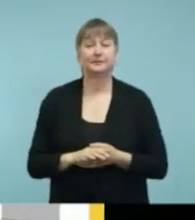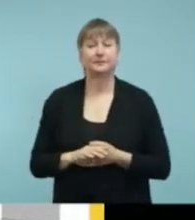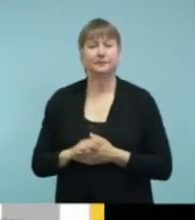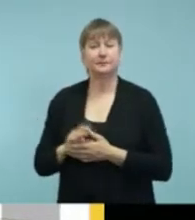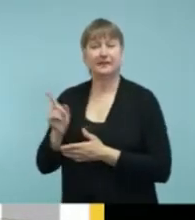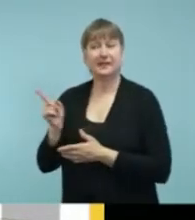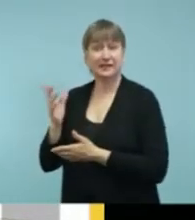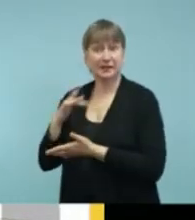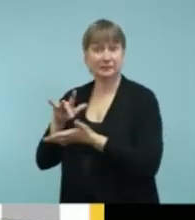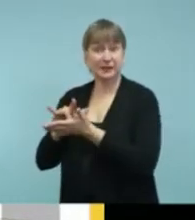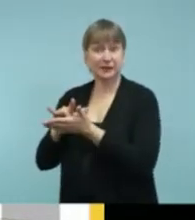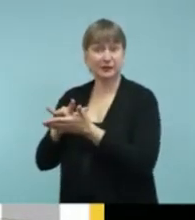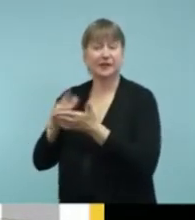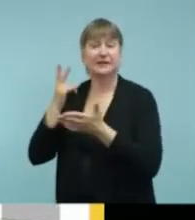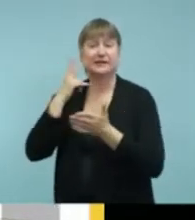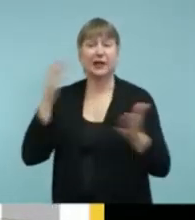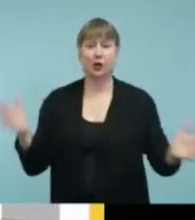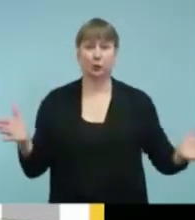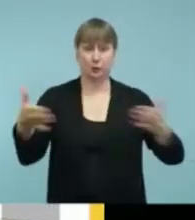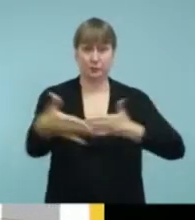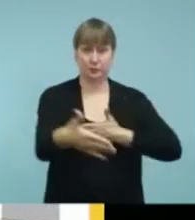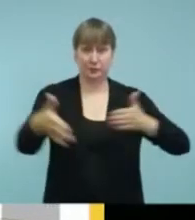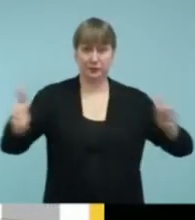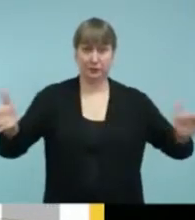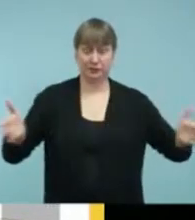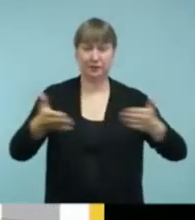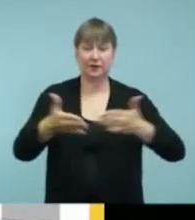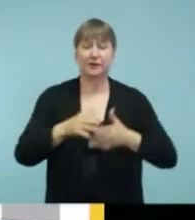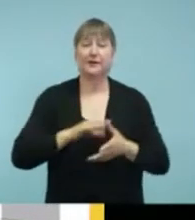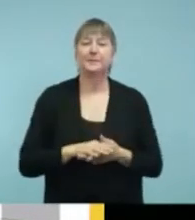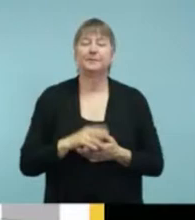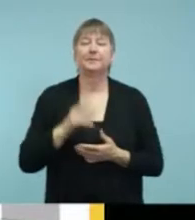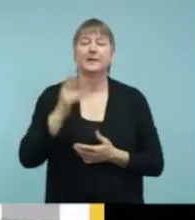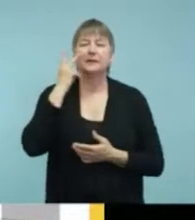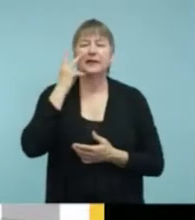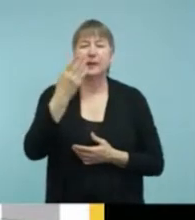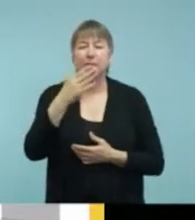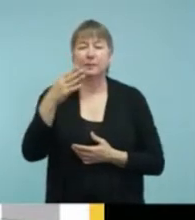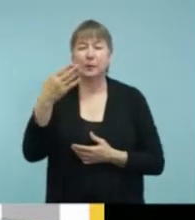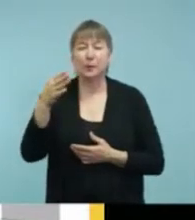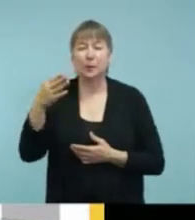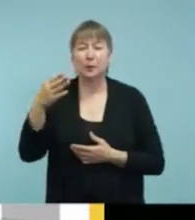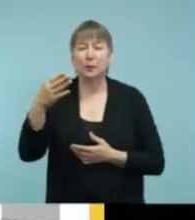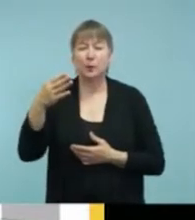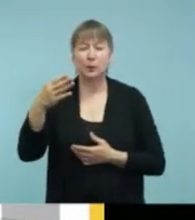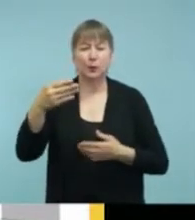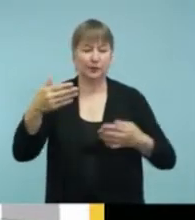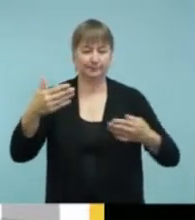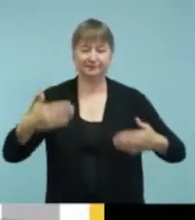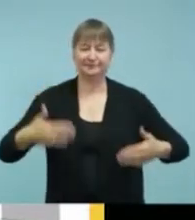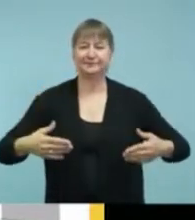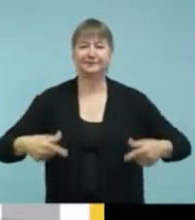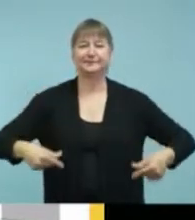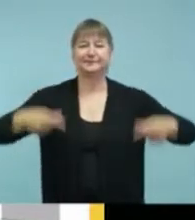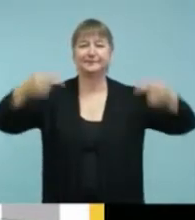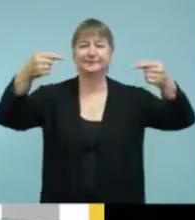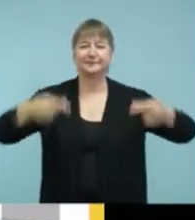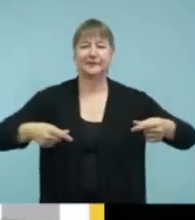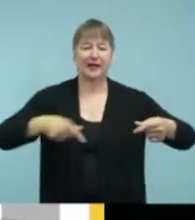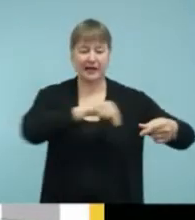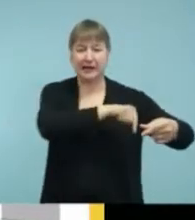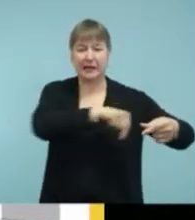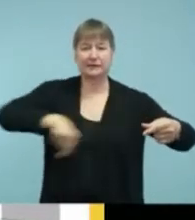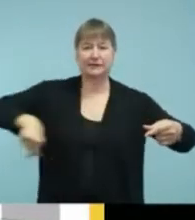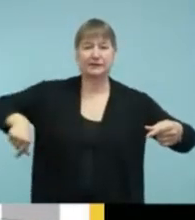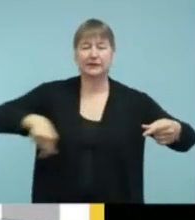room and in that room you could see the blue line which is supposed to